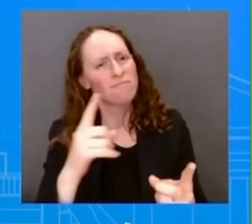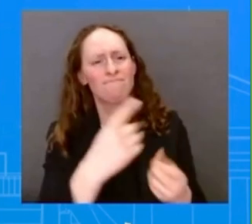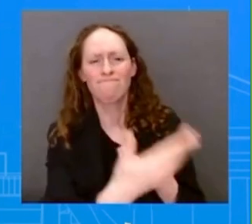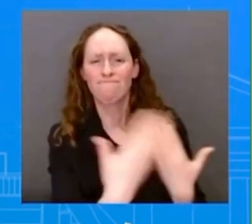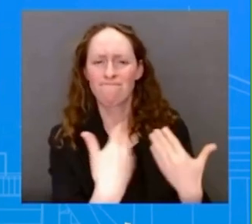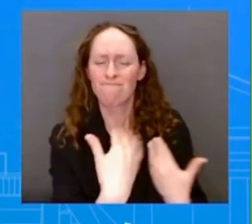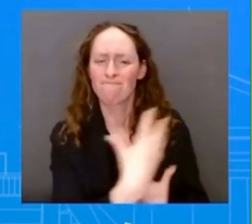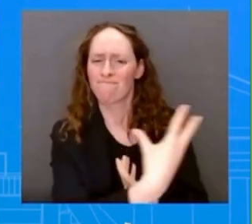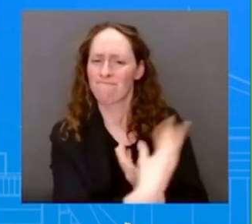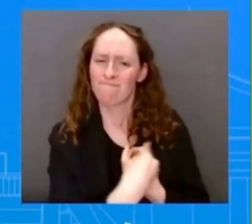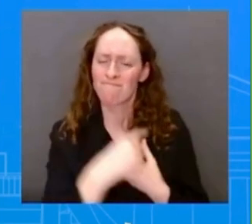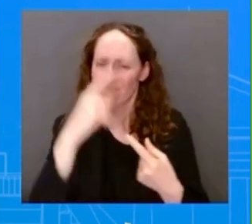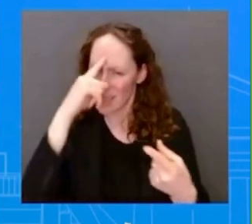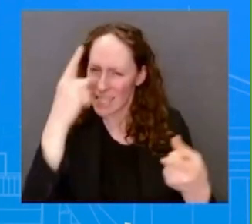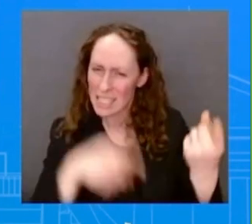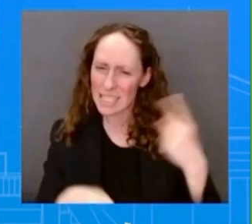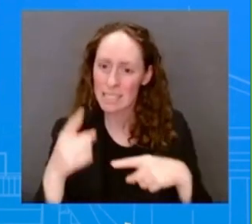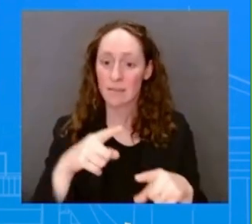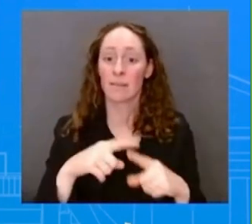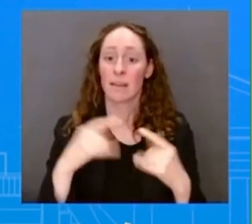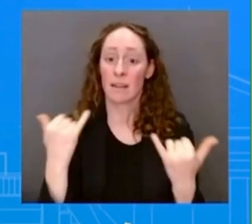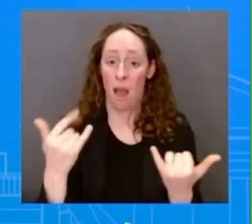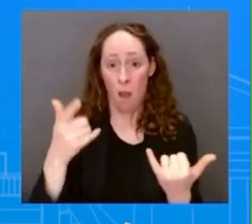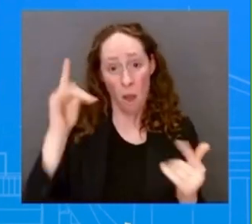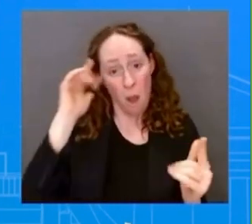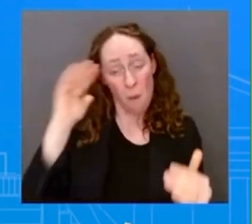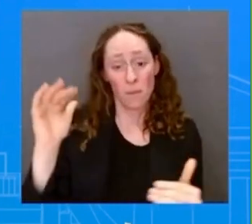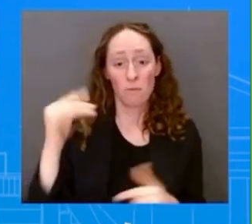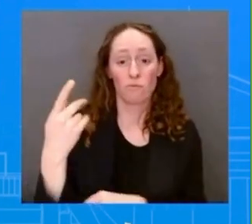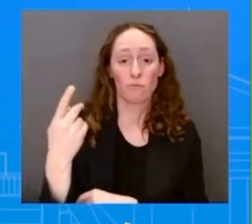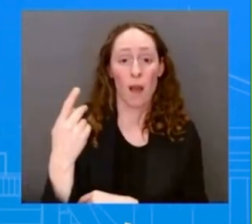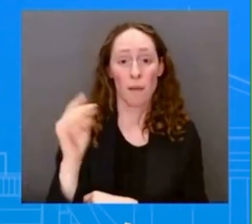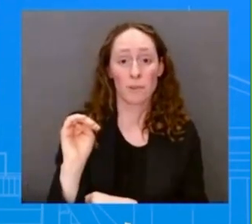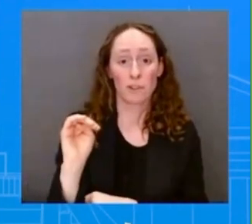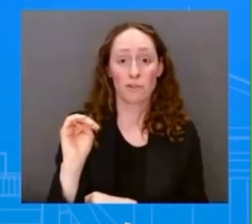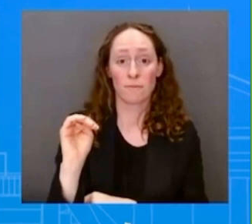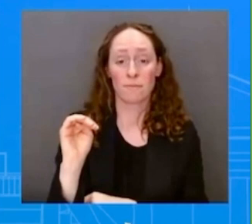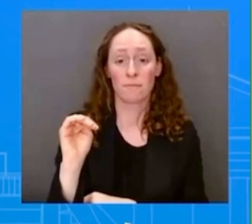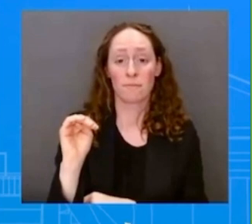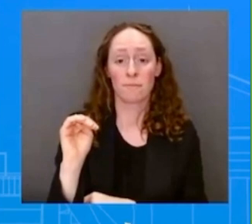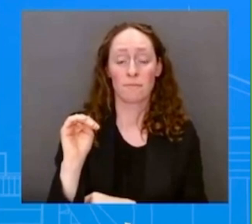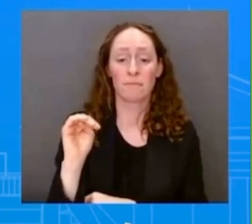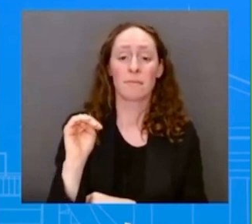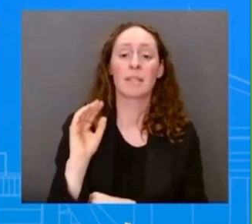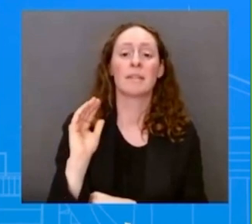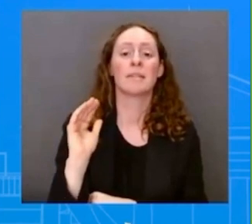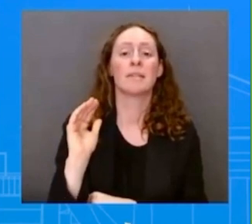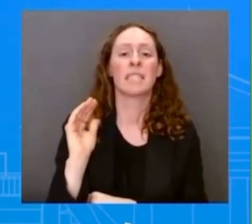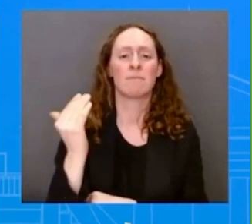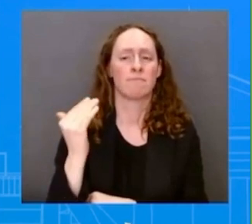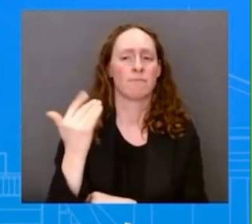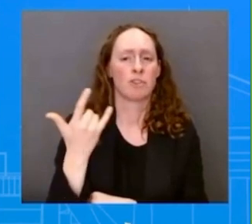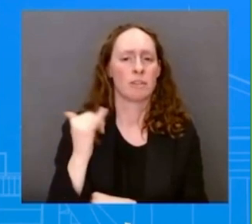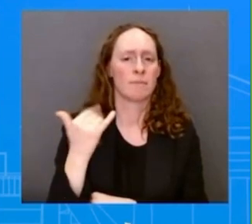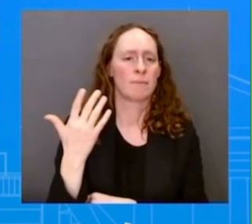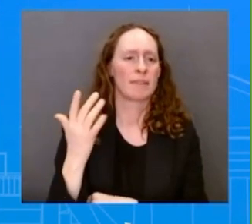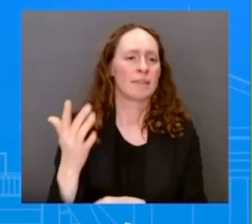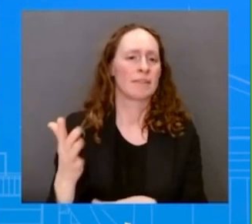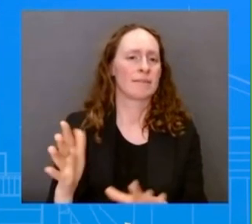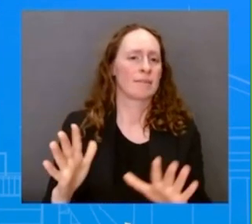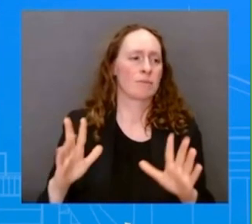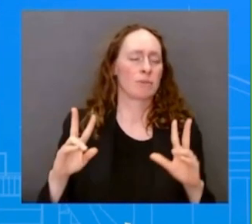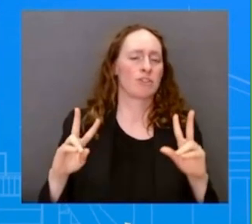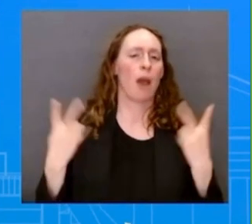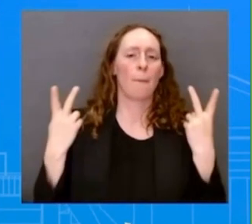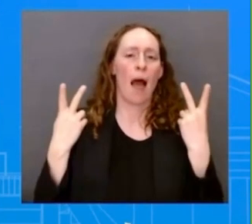walks away from it in terms of the proposal that's been put on the table. Are those the same thing? I'm trying to see if there's a divergent walking away, just in